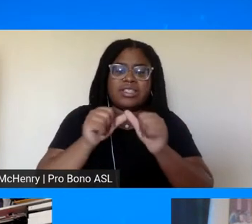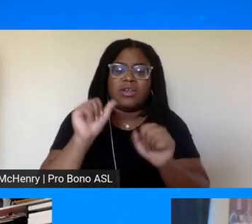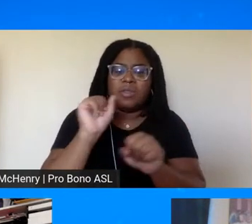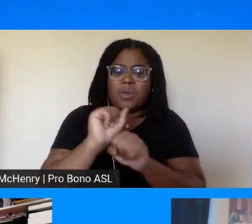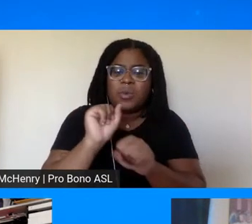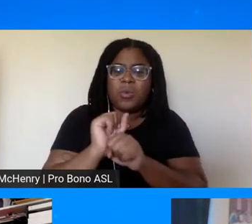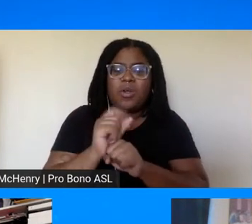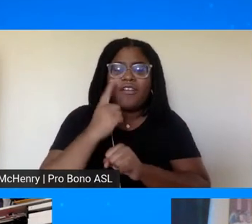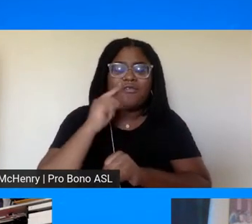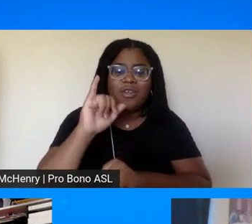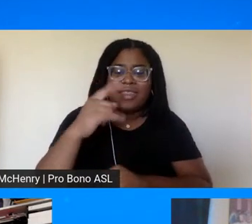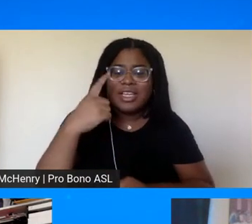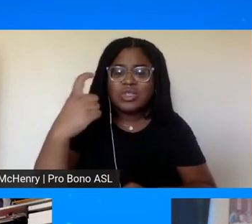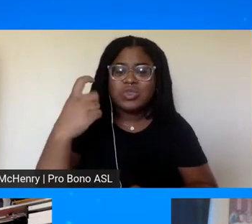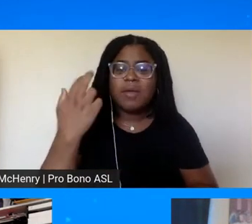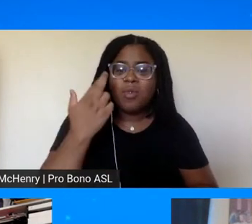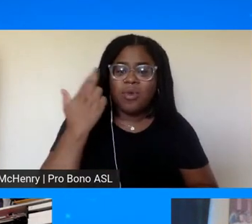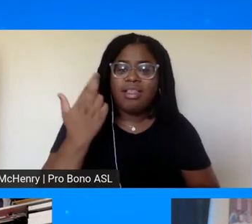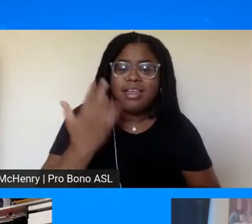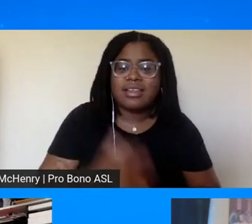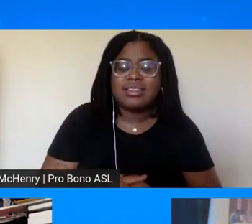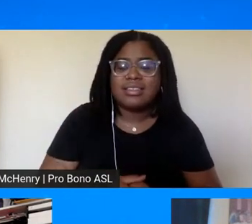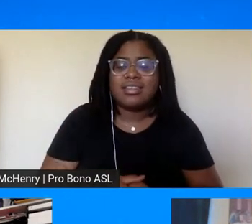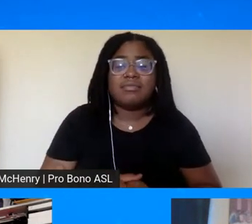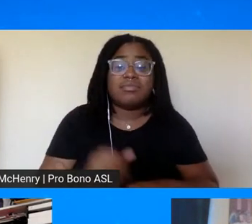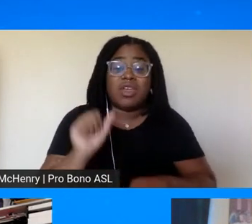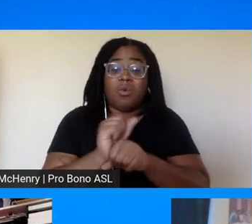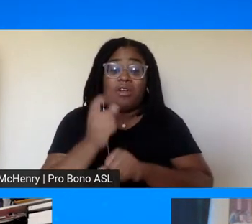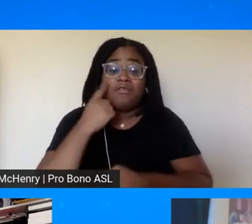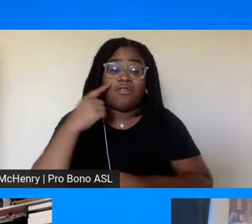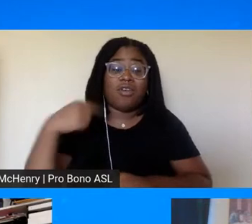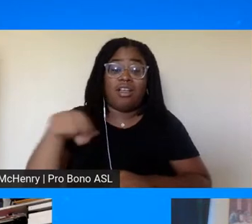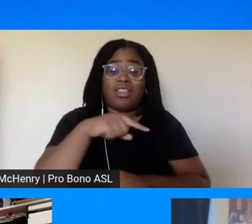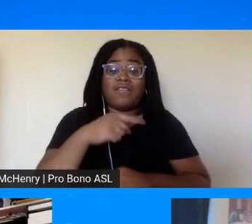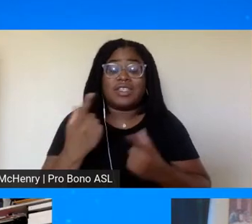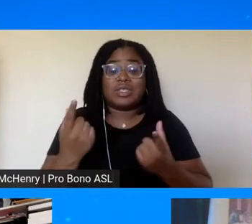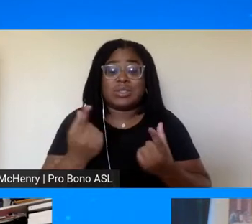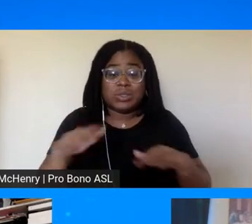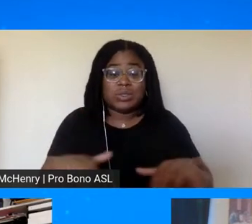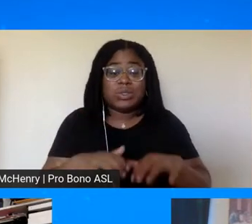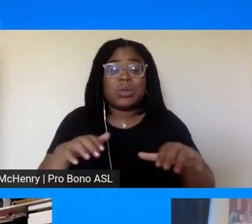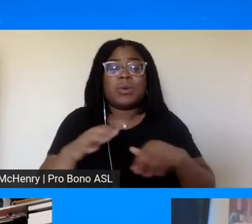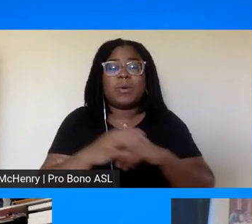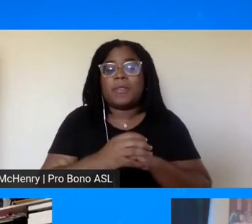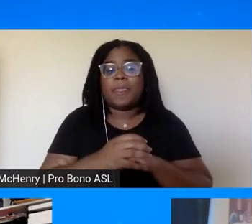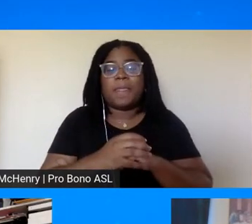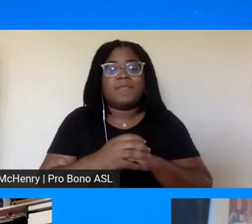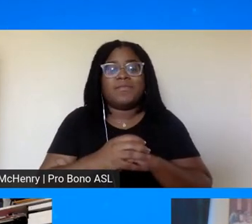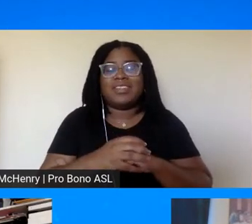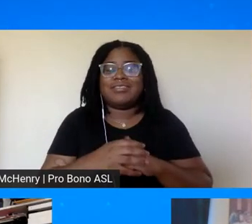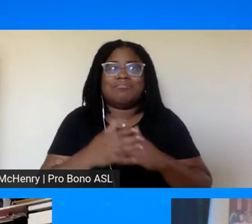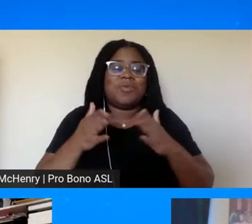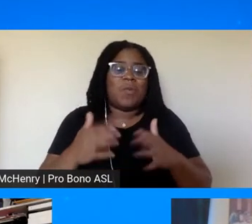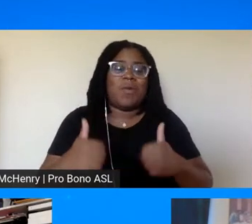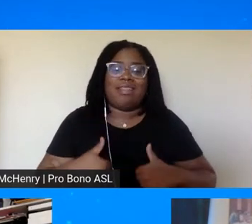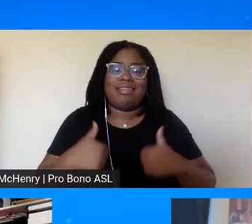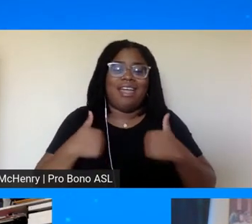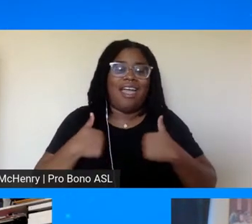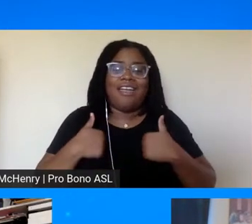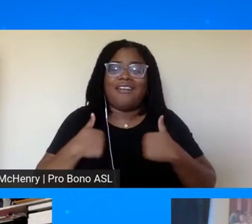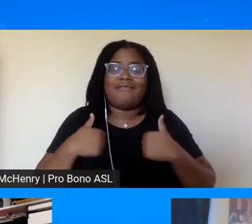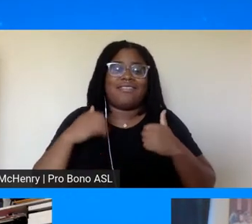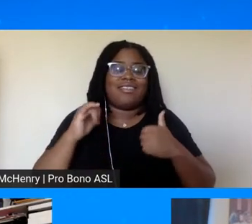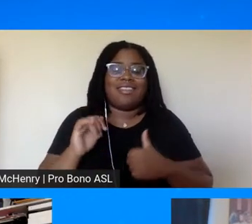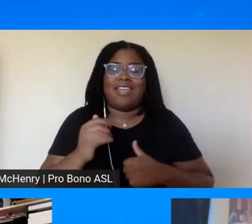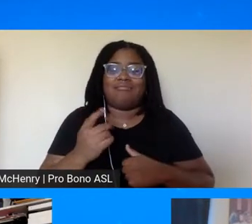There's some work that each of us can do, or as as Ambassador Young said, there's a way of life that each of us can